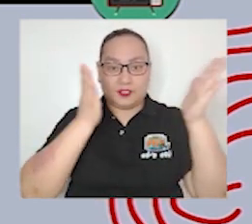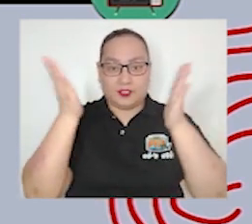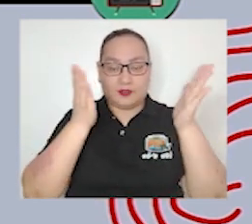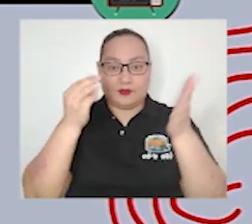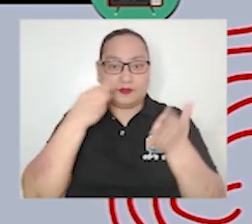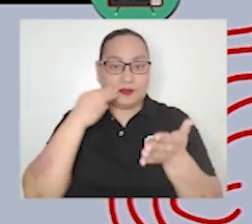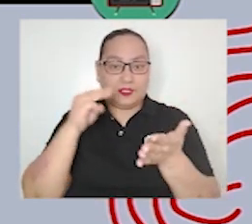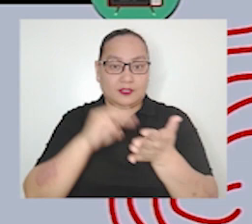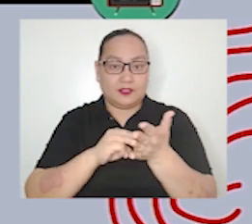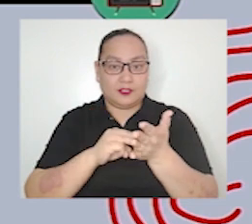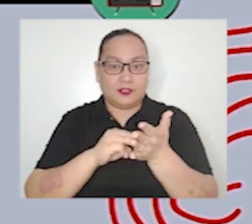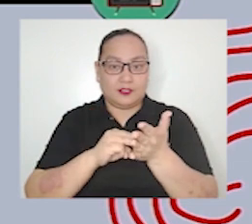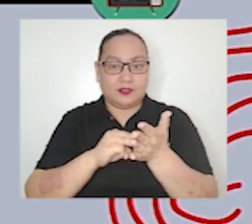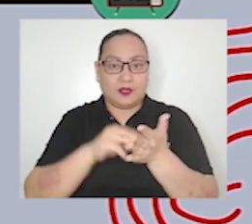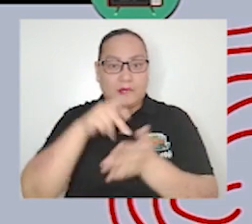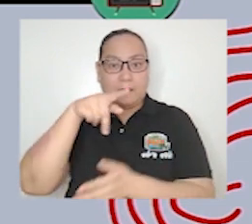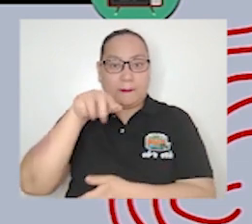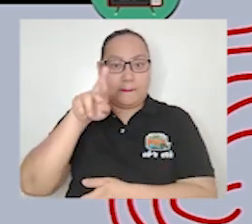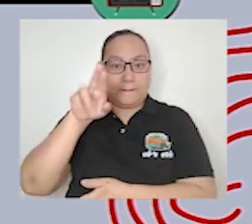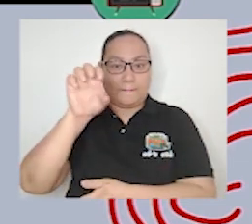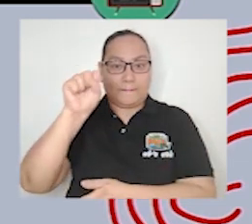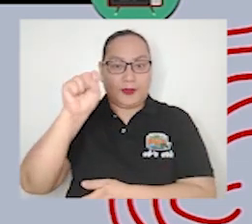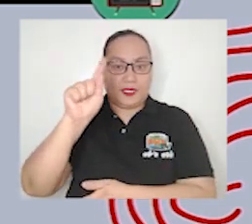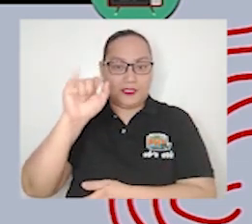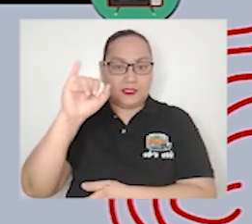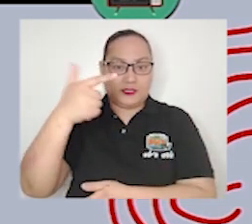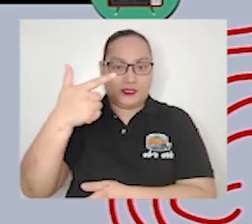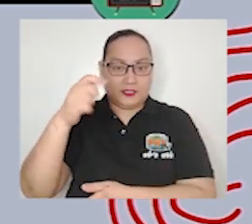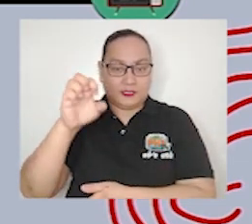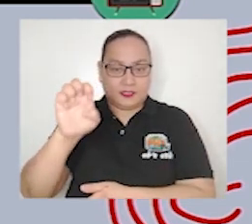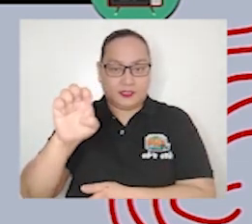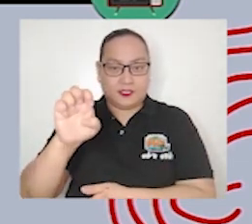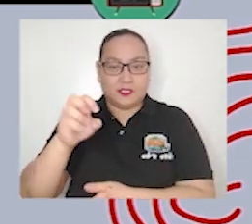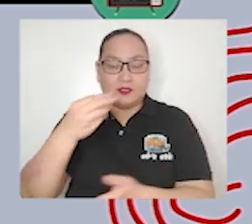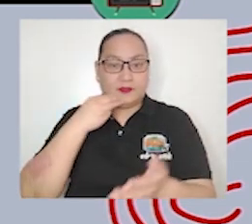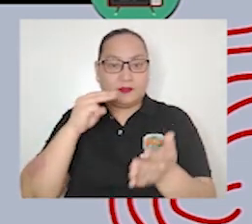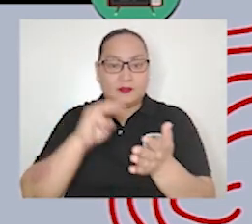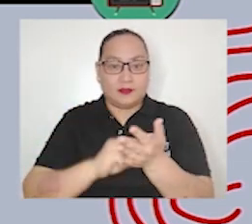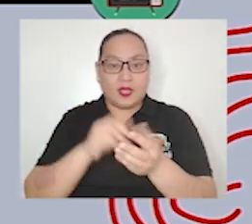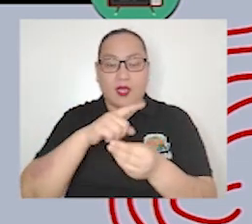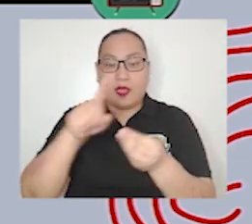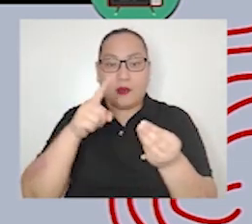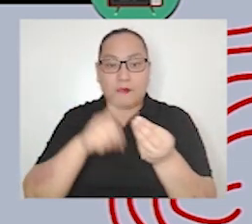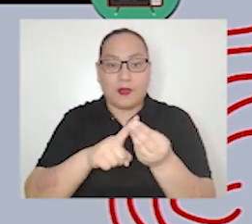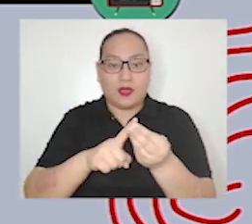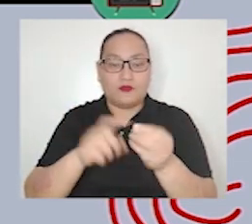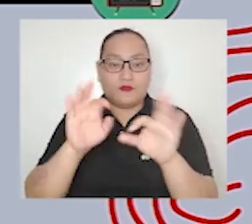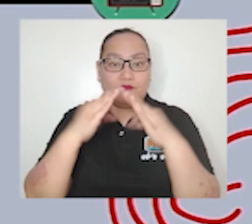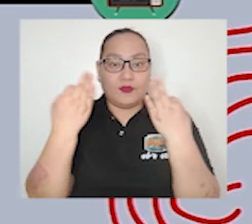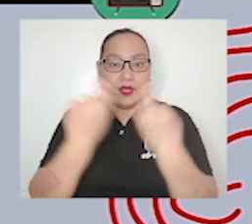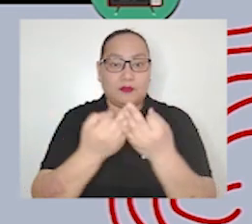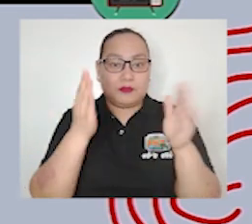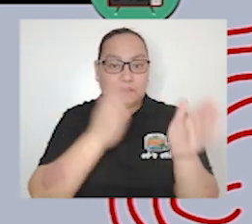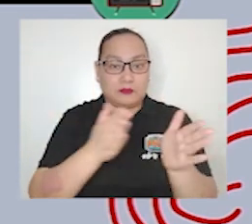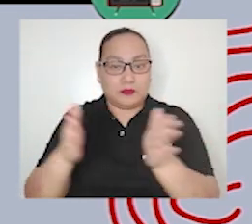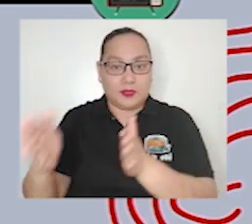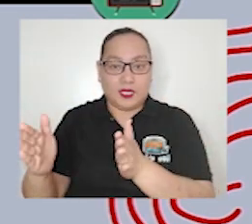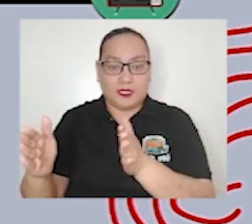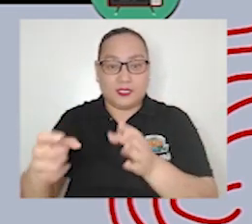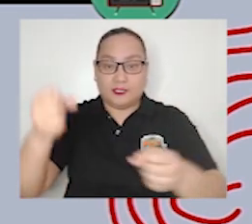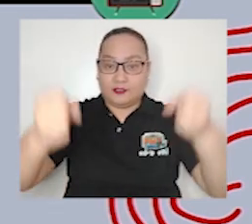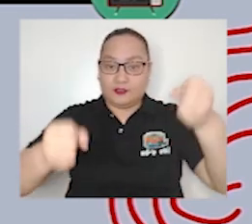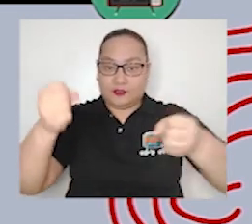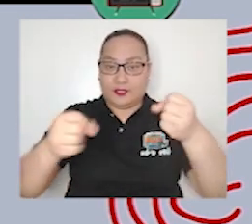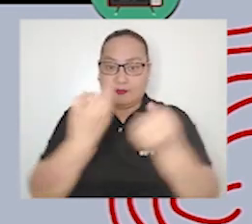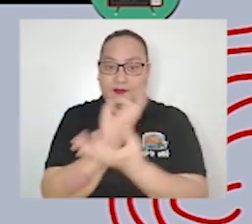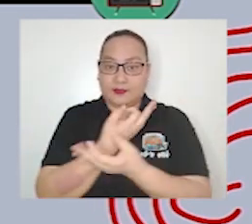concerning family planning driving safely child care health care and